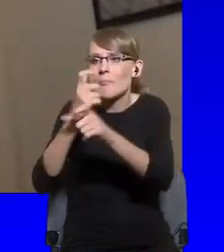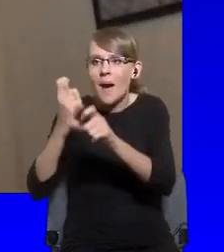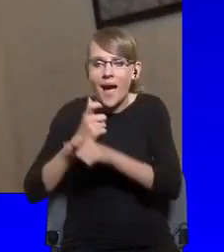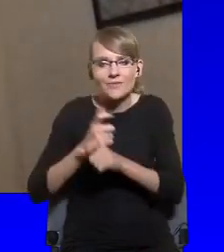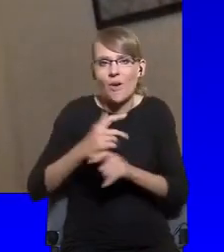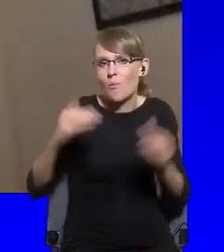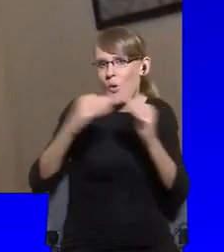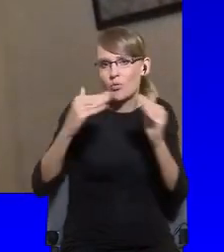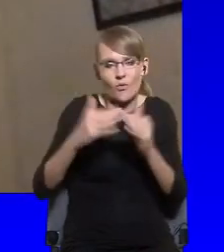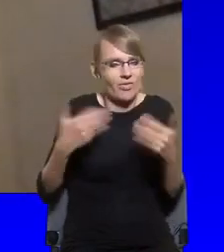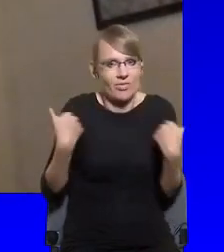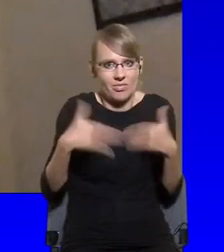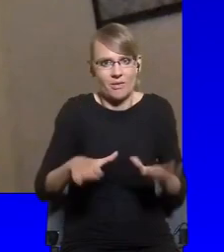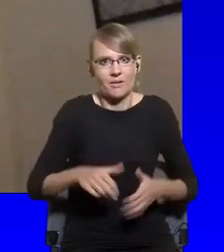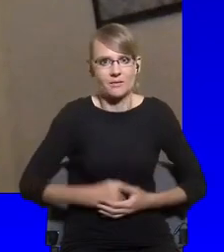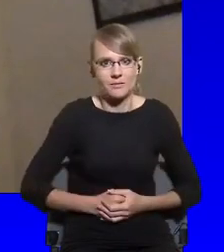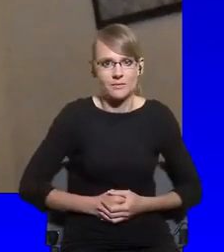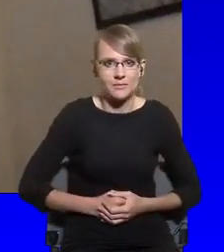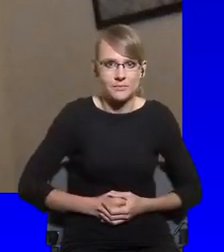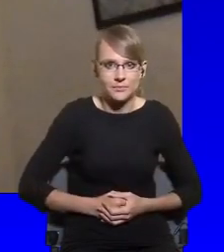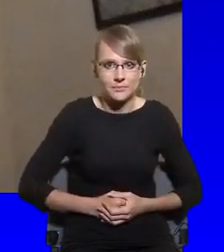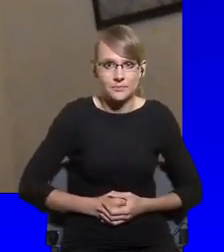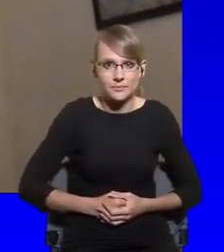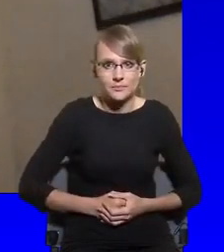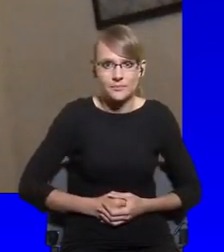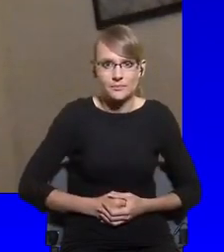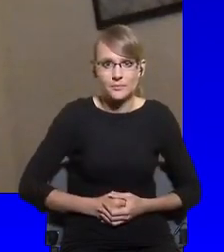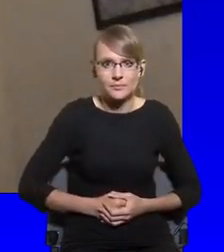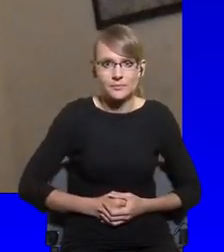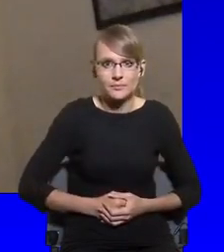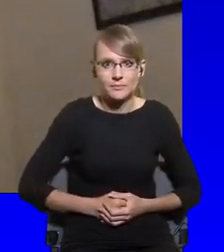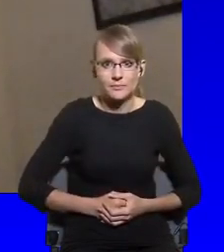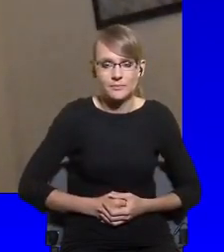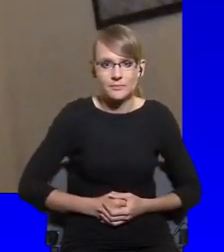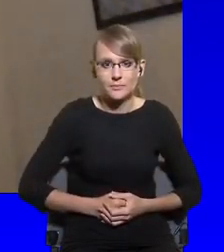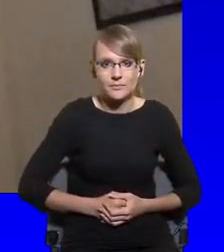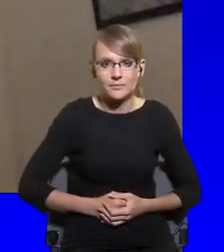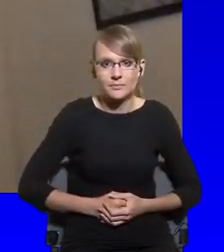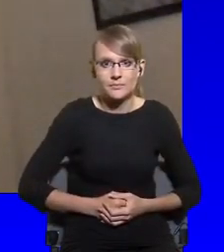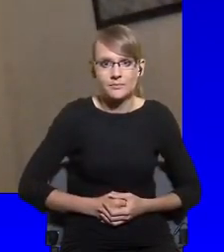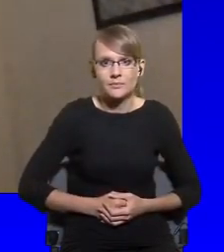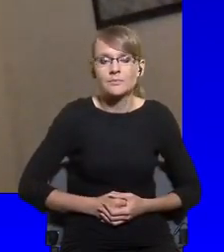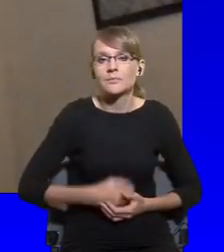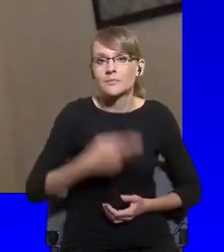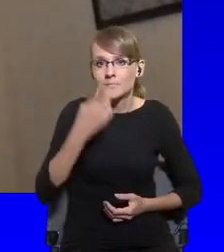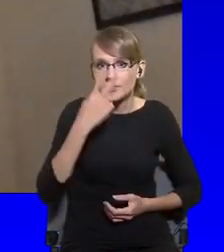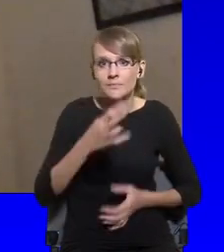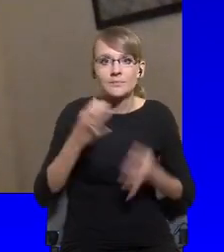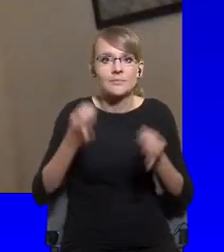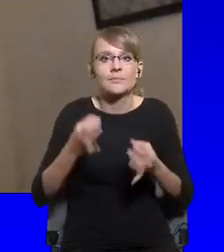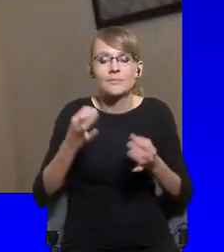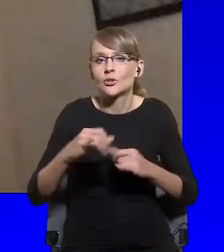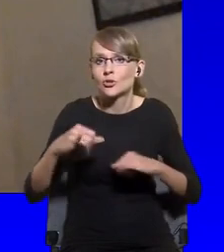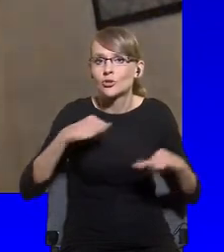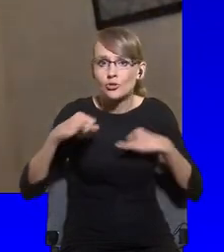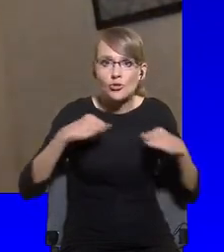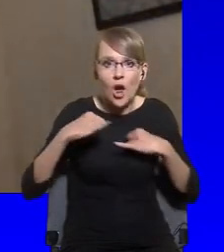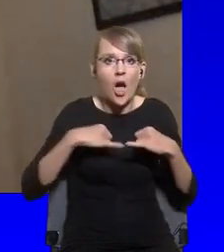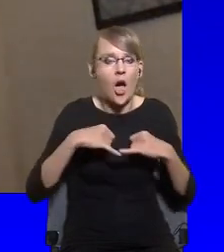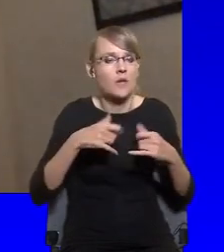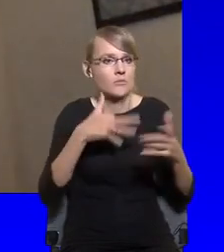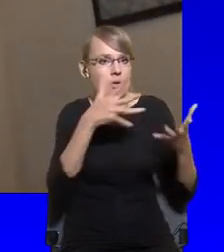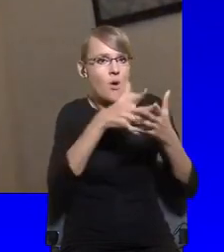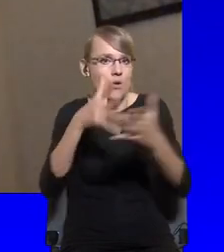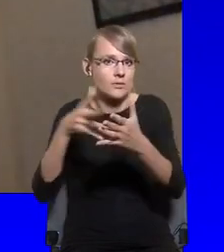big injection of accountability into our systems and that that is also one of the